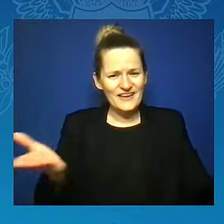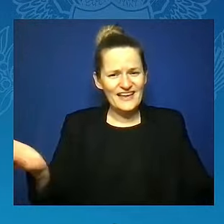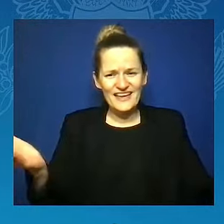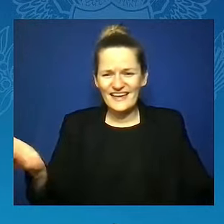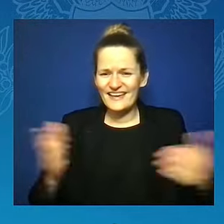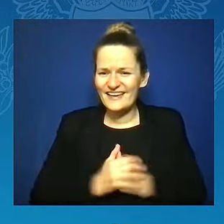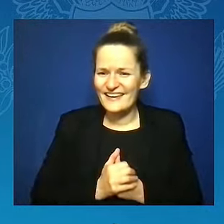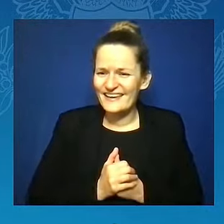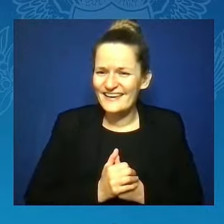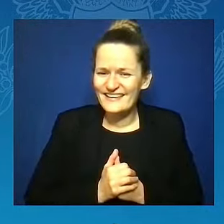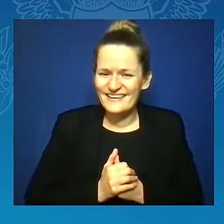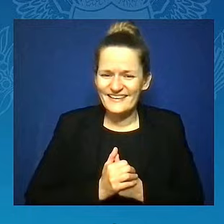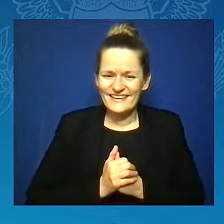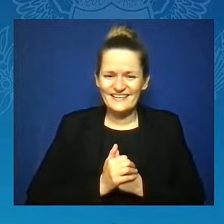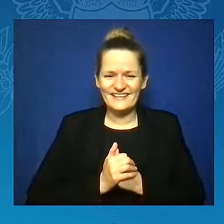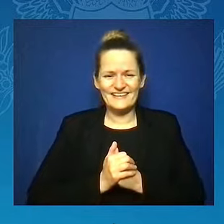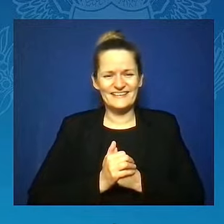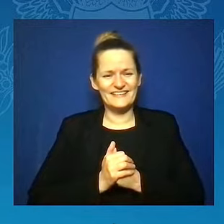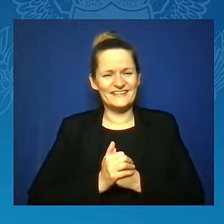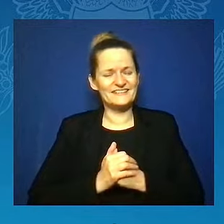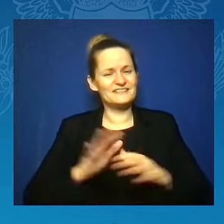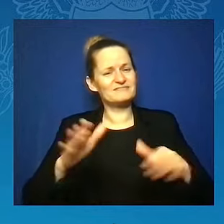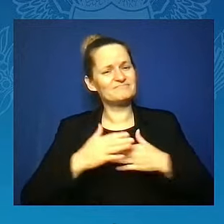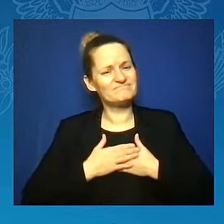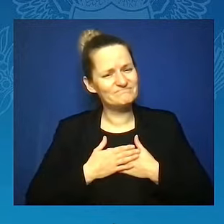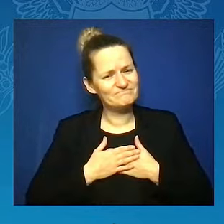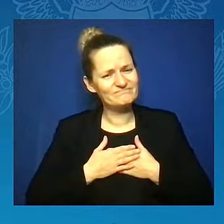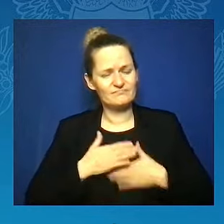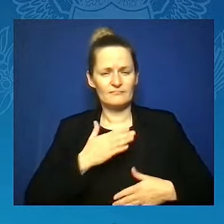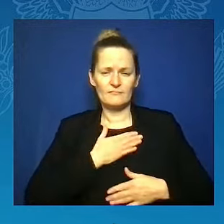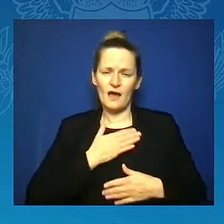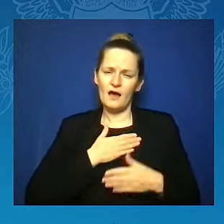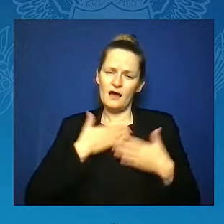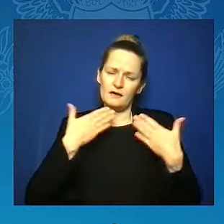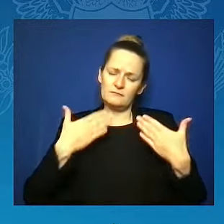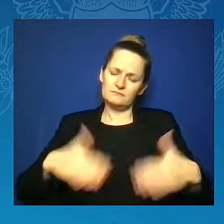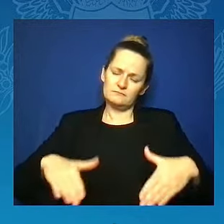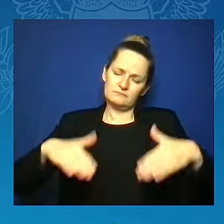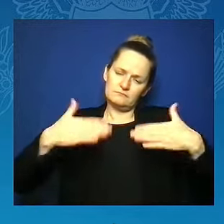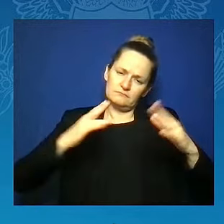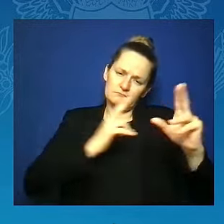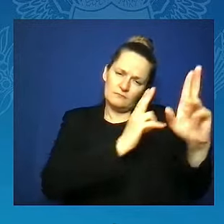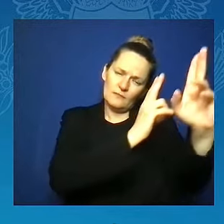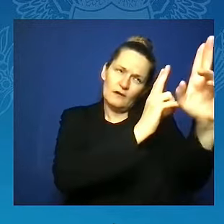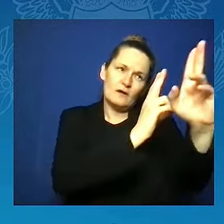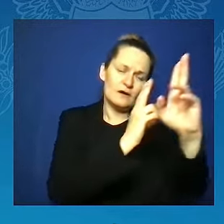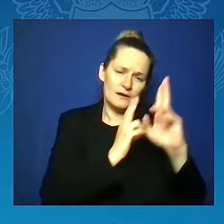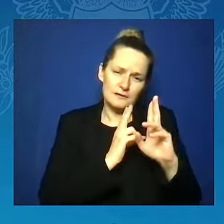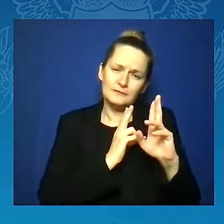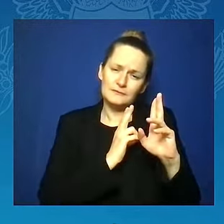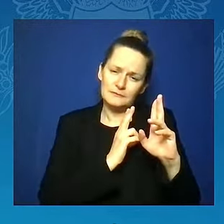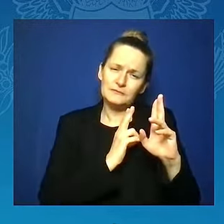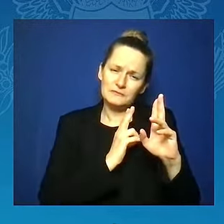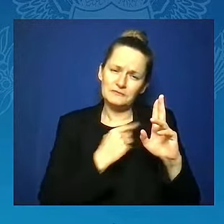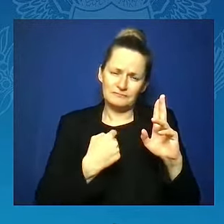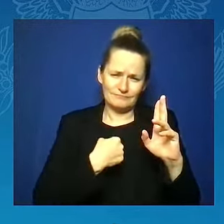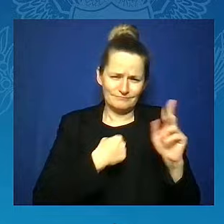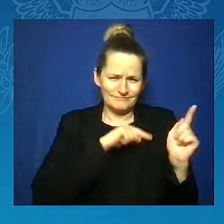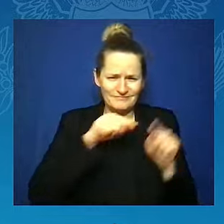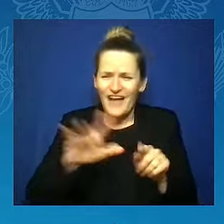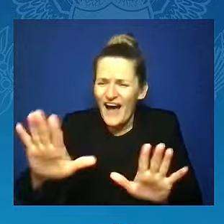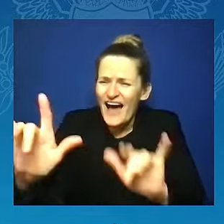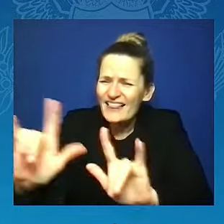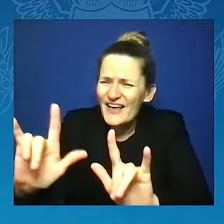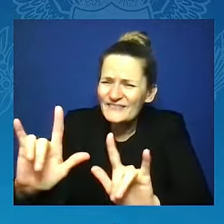It is my great, great honor to be with you today. And, and I love you back. And also,